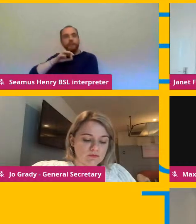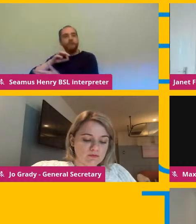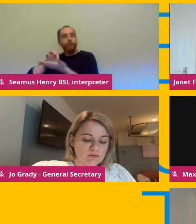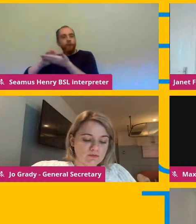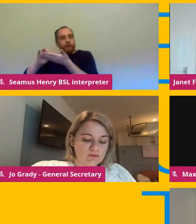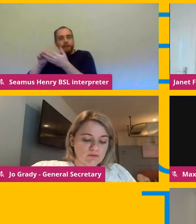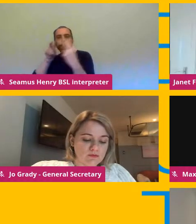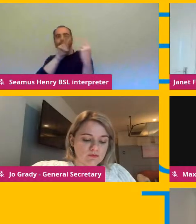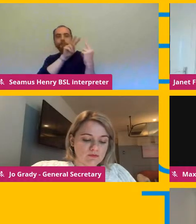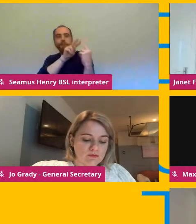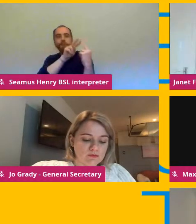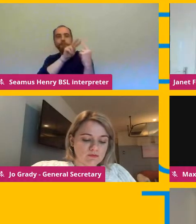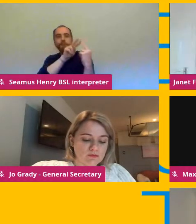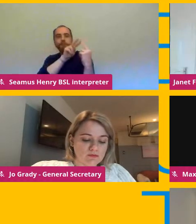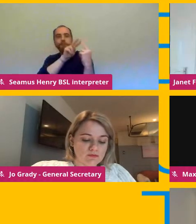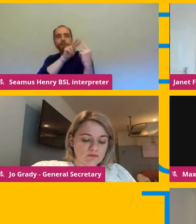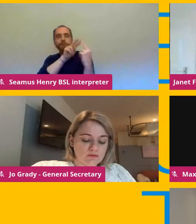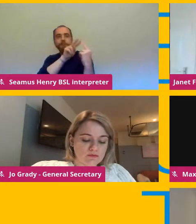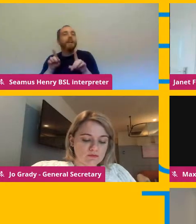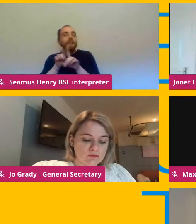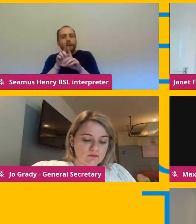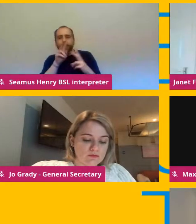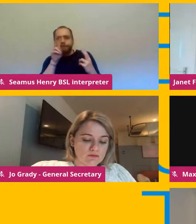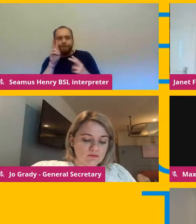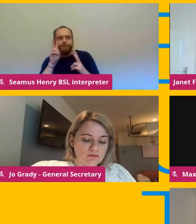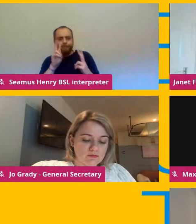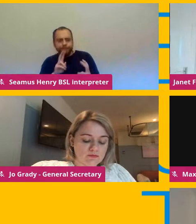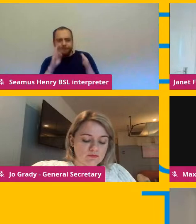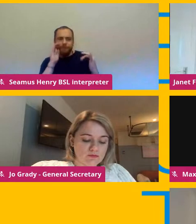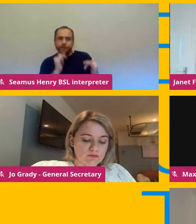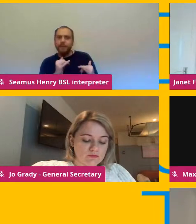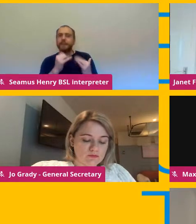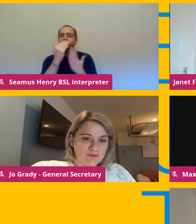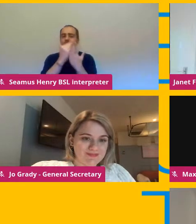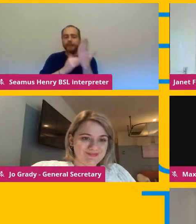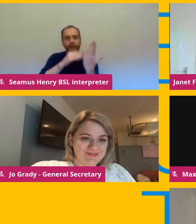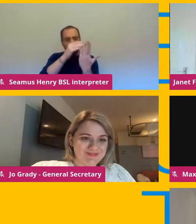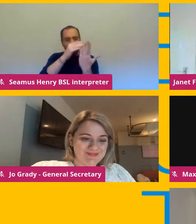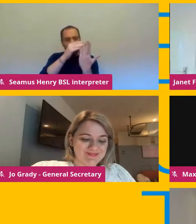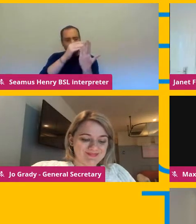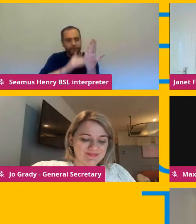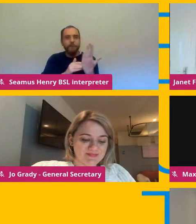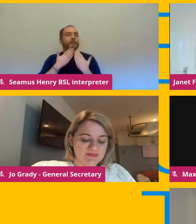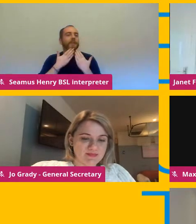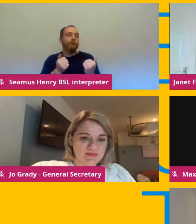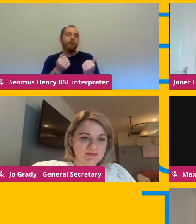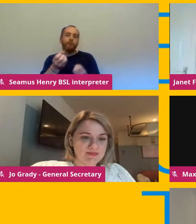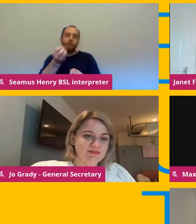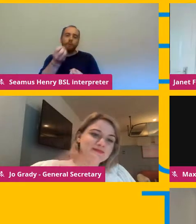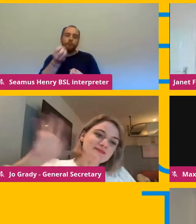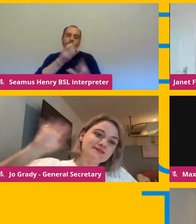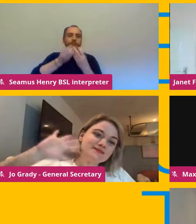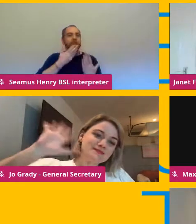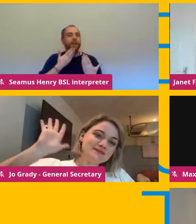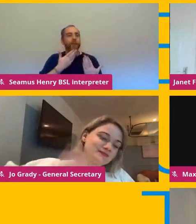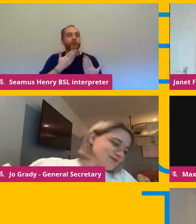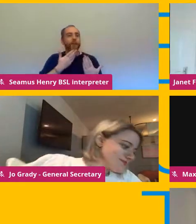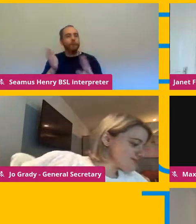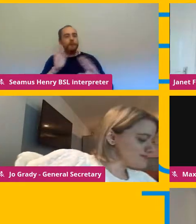um and you know have a good look at that guidance and and thank you to everyone for for your contributions um um